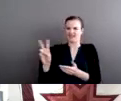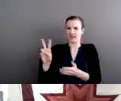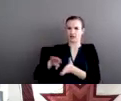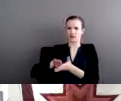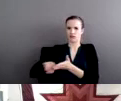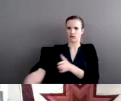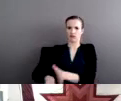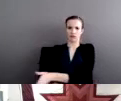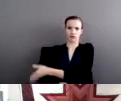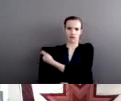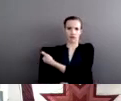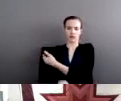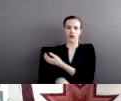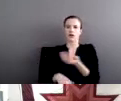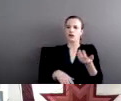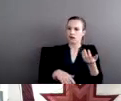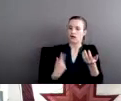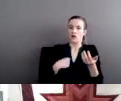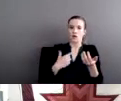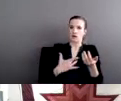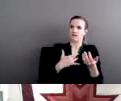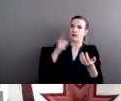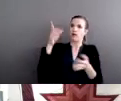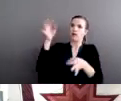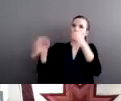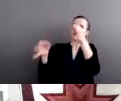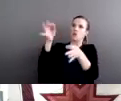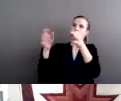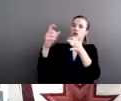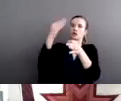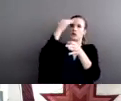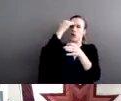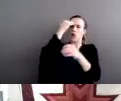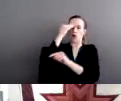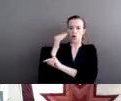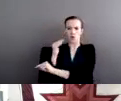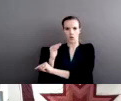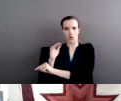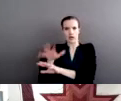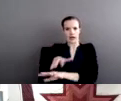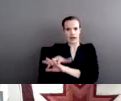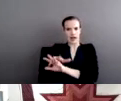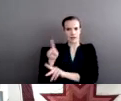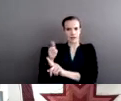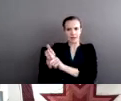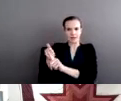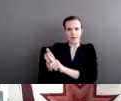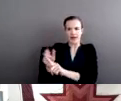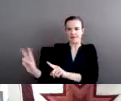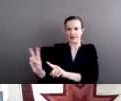decided that the court should have a chance to hear the voices of Native people who had been victimized by non-Indians.